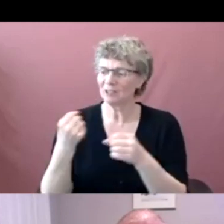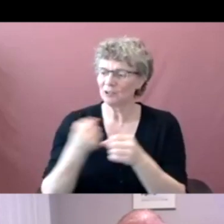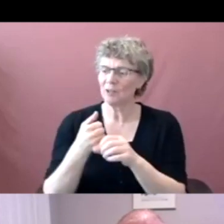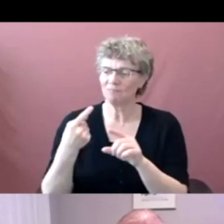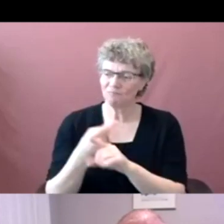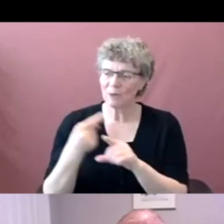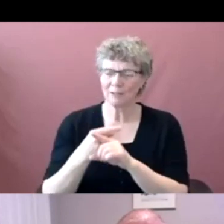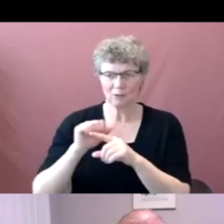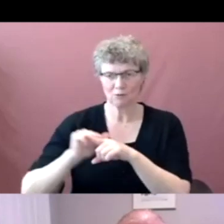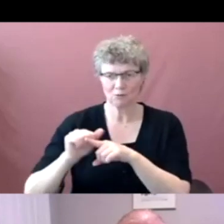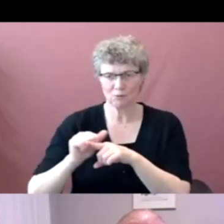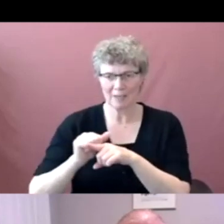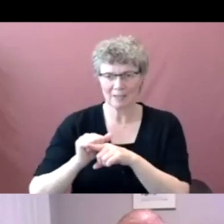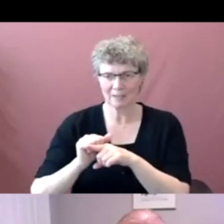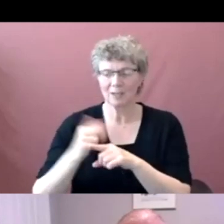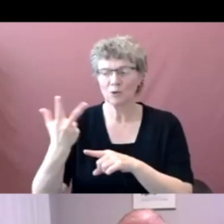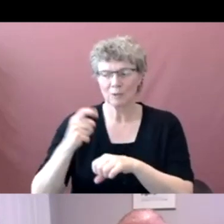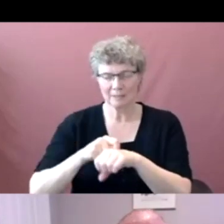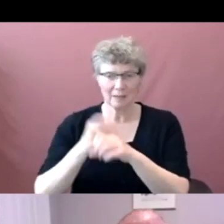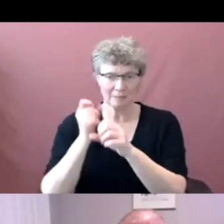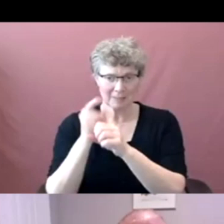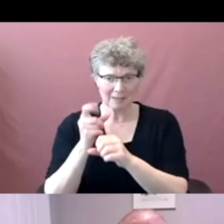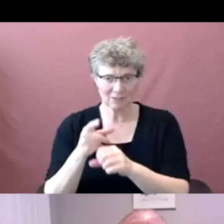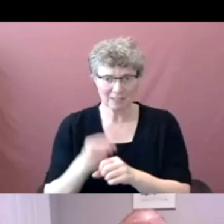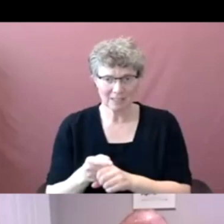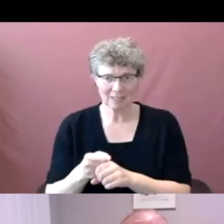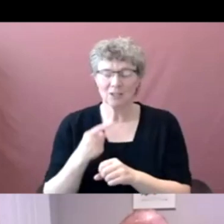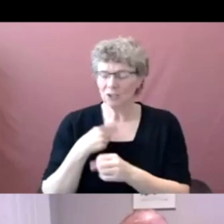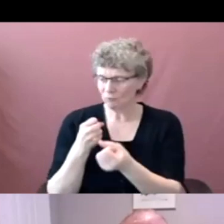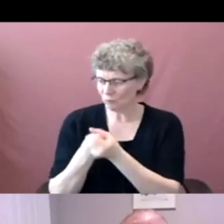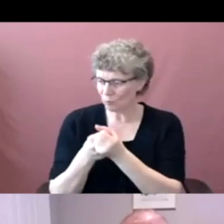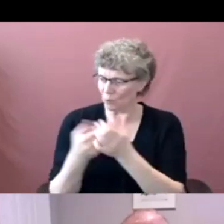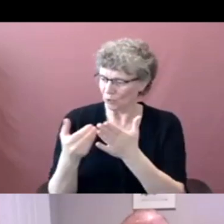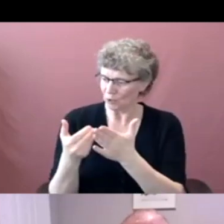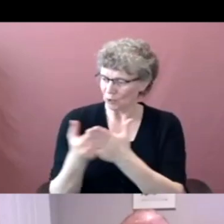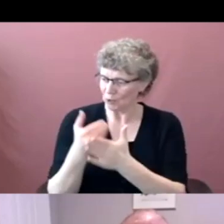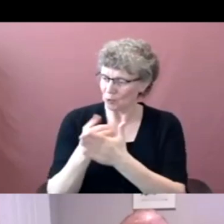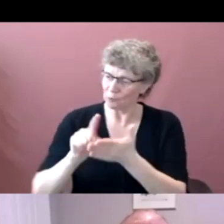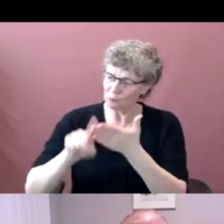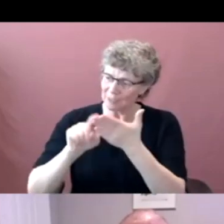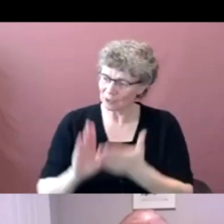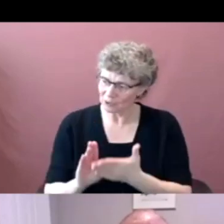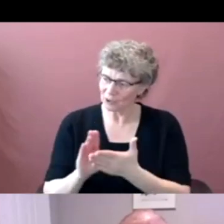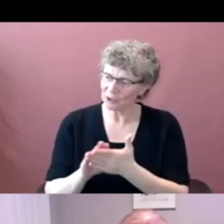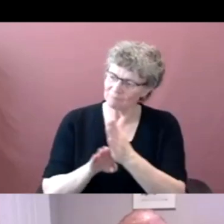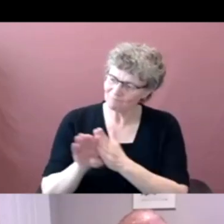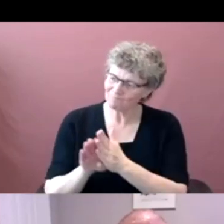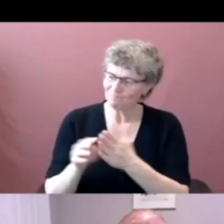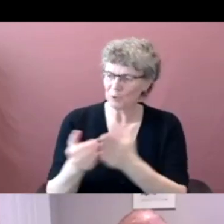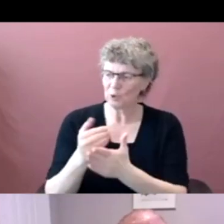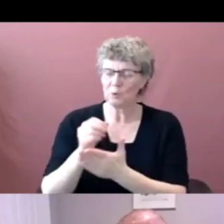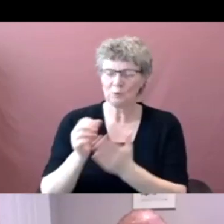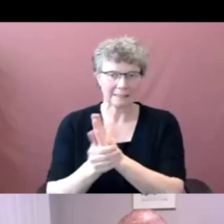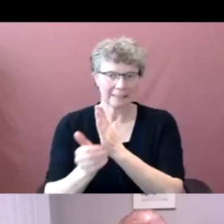bring in skills and get new researchers started. And we'll be expanding that area a bit in terms of